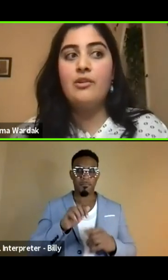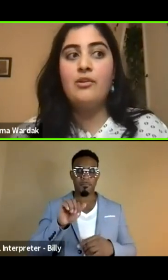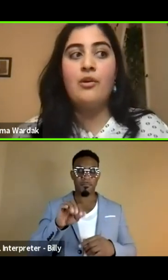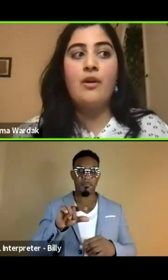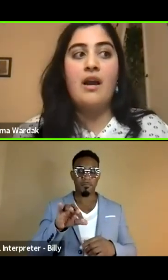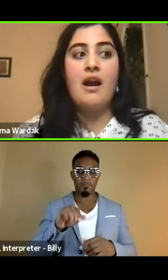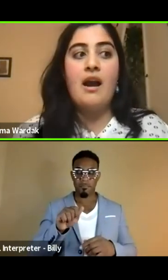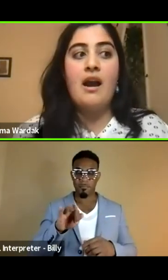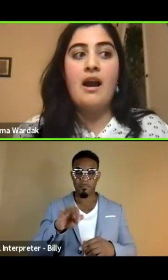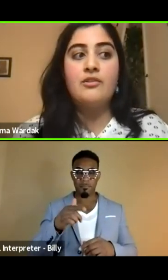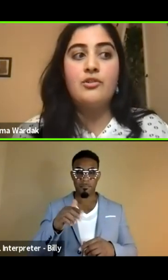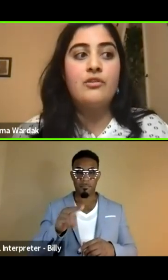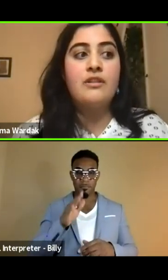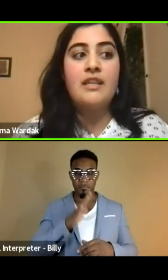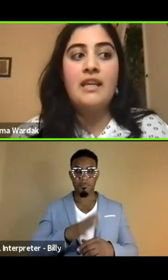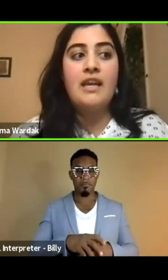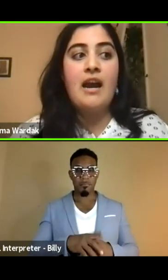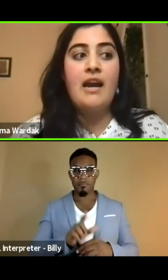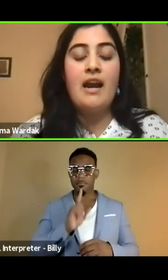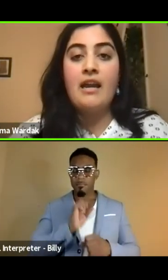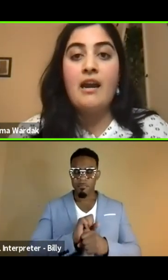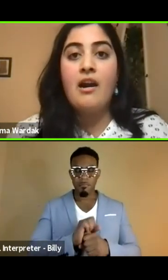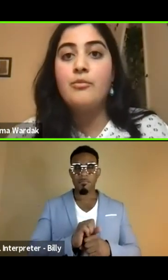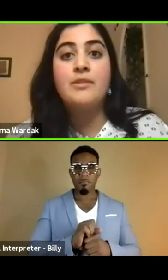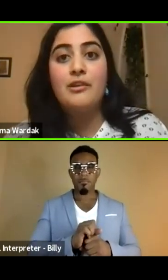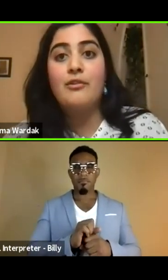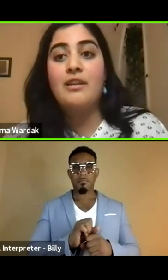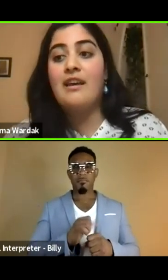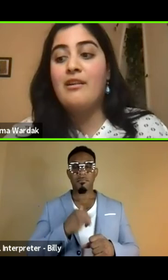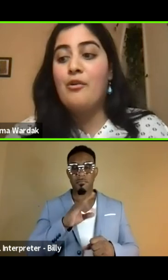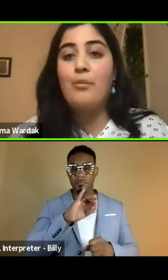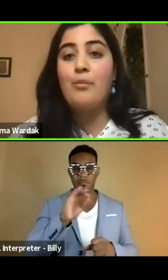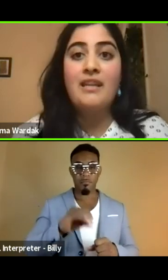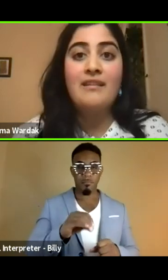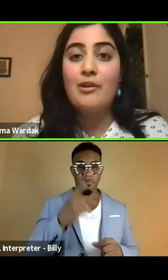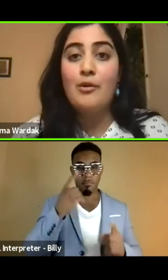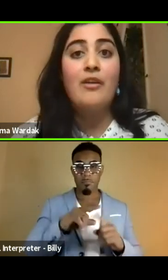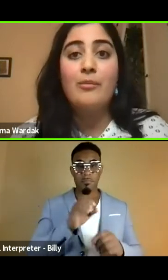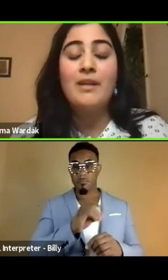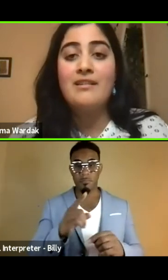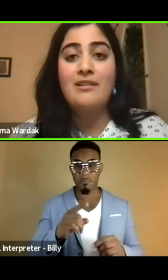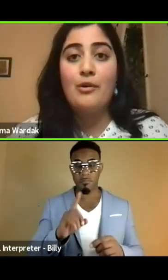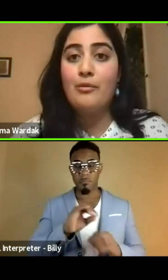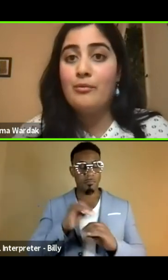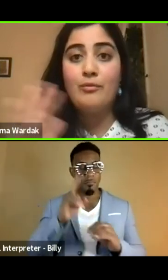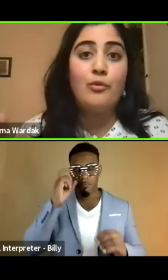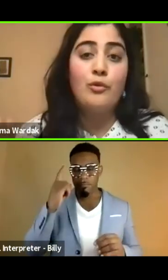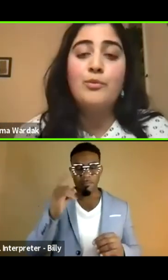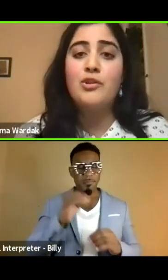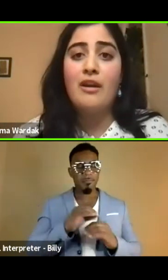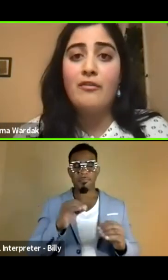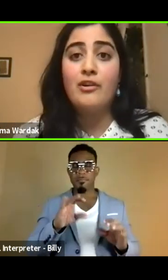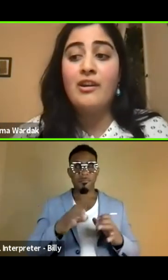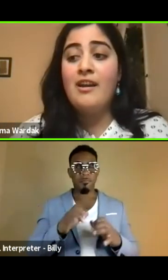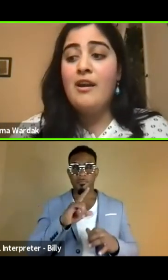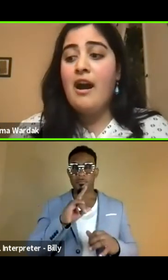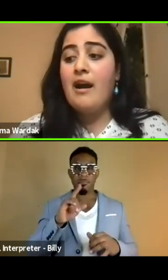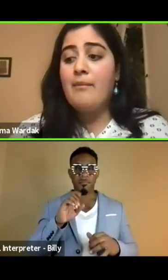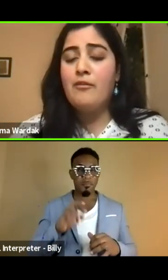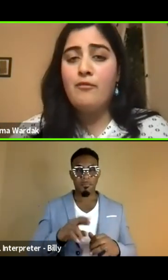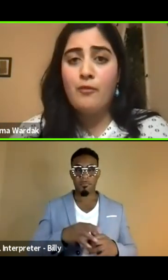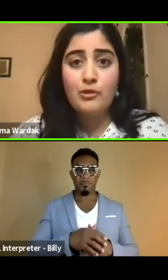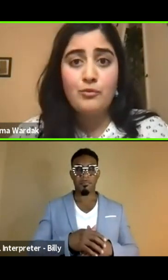women, you know, certainly I, I a hundred percent agree that nobody, no government, no group should ever,